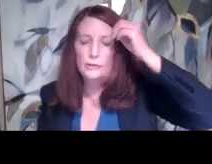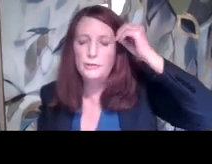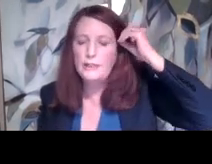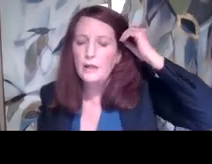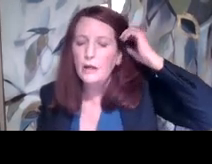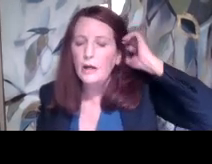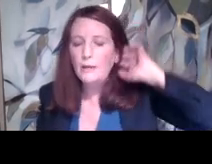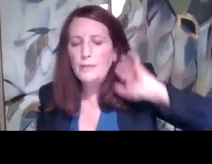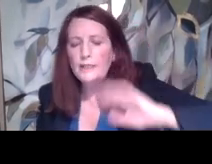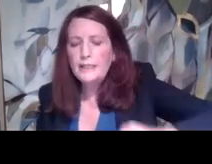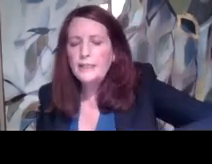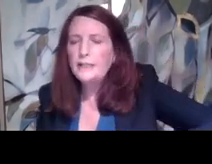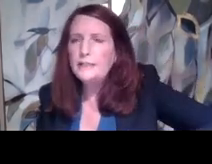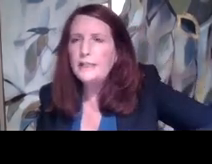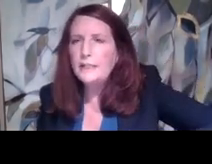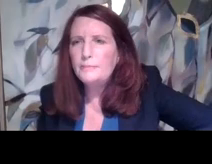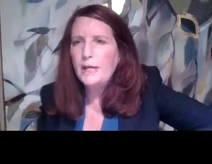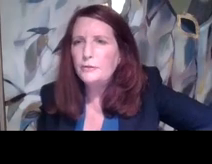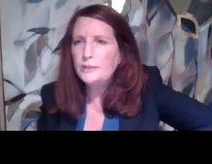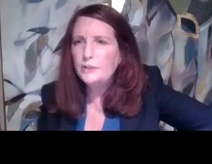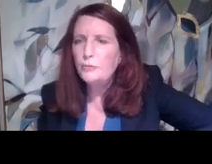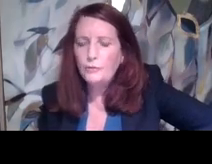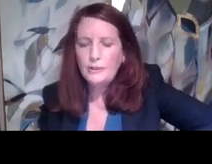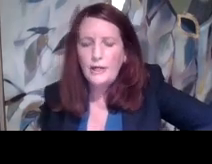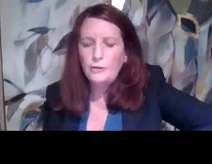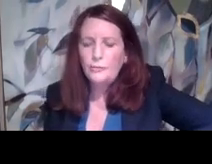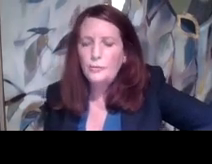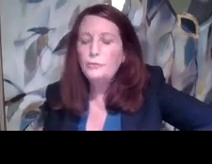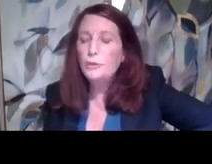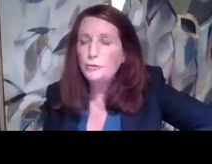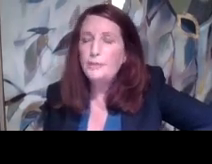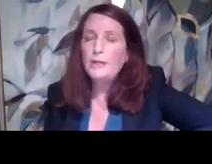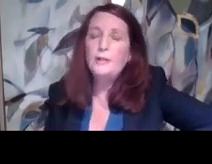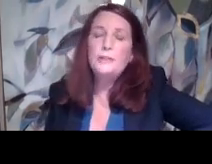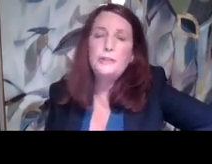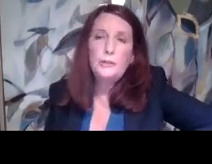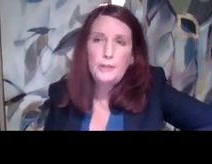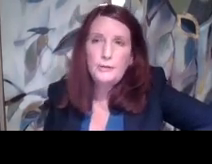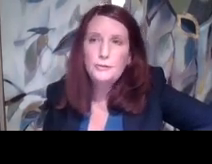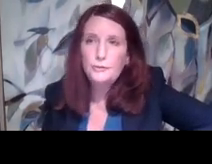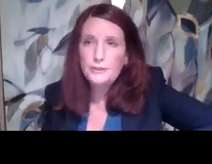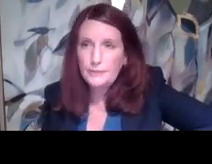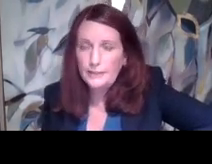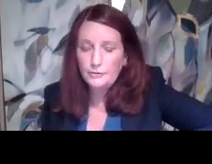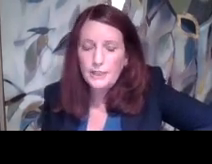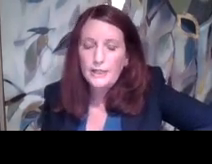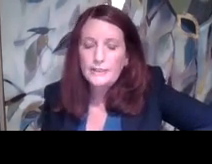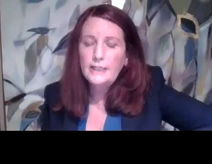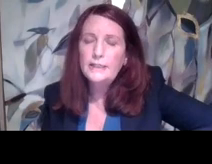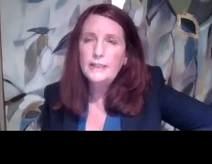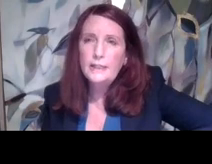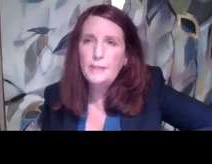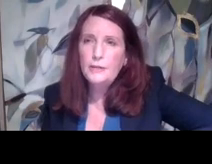felt excluded. Um, did anything get better? You said you wrote a lot. You, you told your parents, your parents wrote some letters.